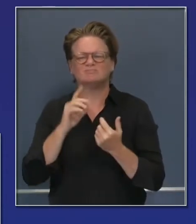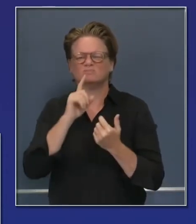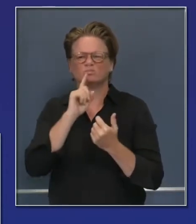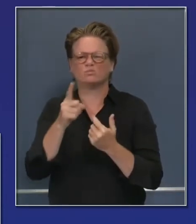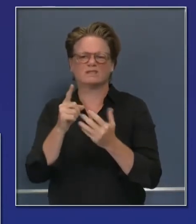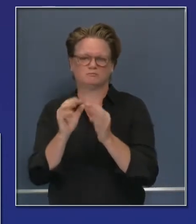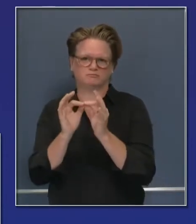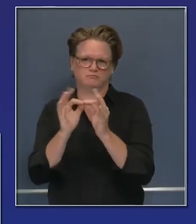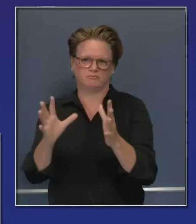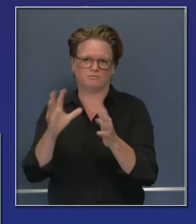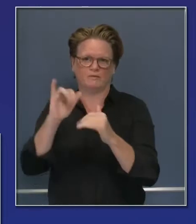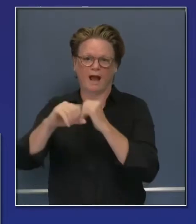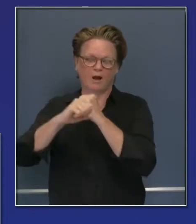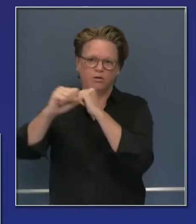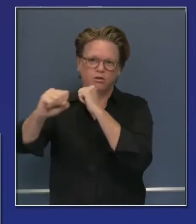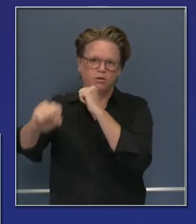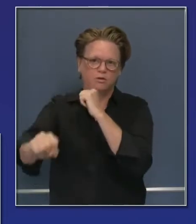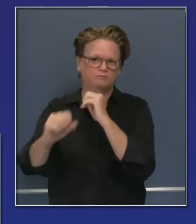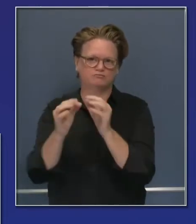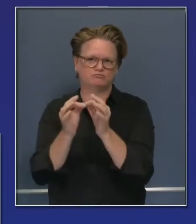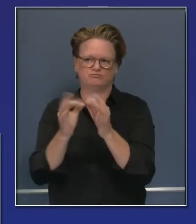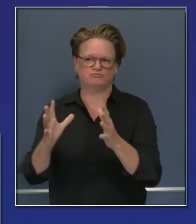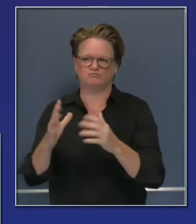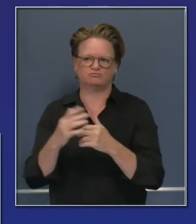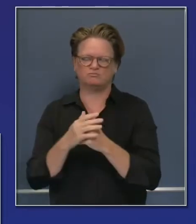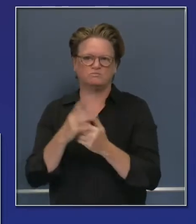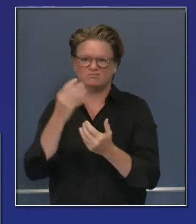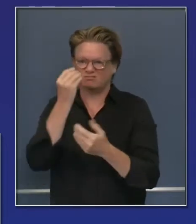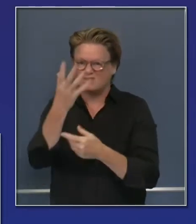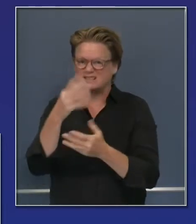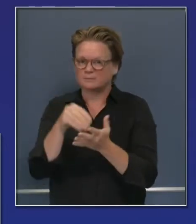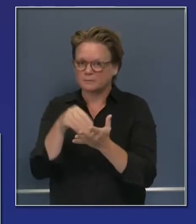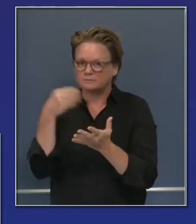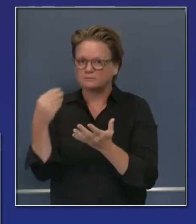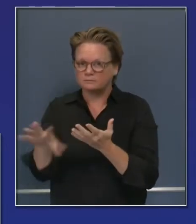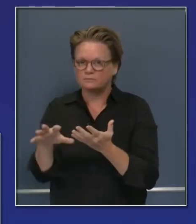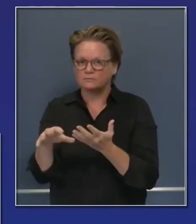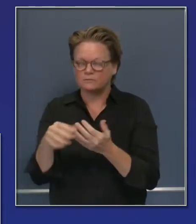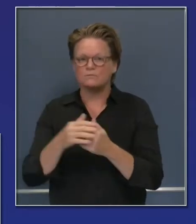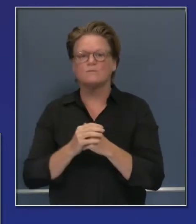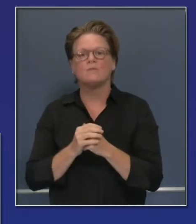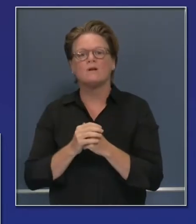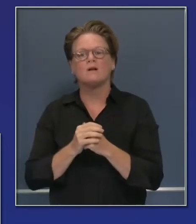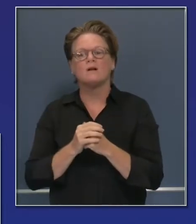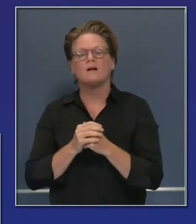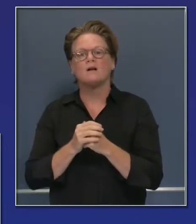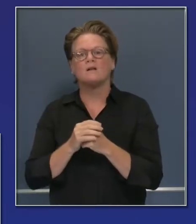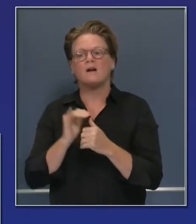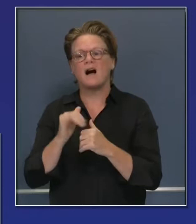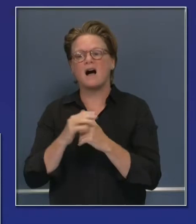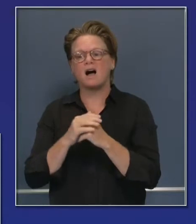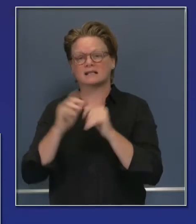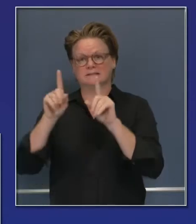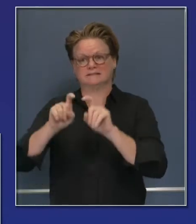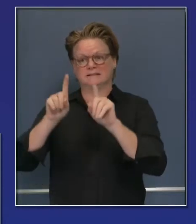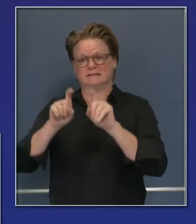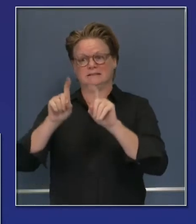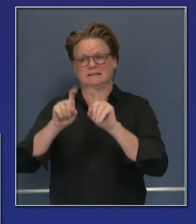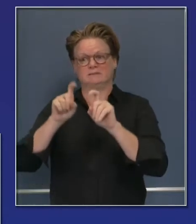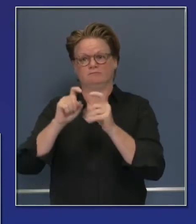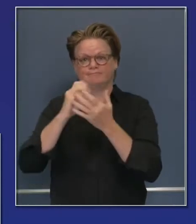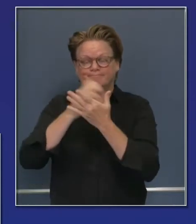they're also quite expensive. The average cost of what we refer to as a molecular diagnostic test, these are the PCR tests